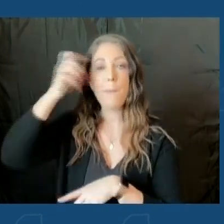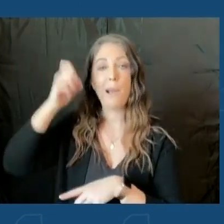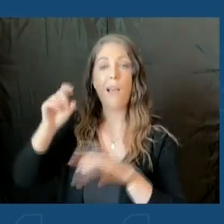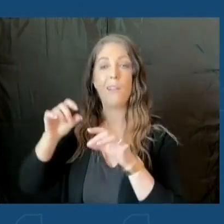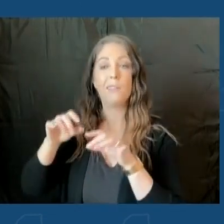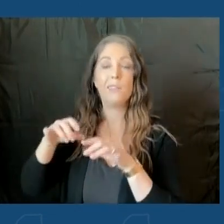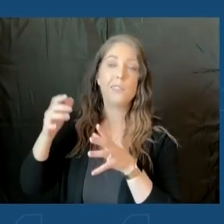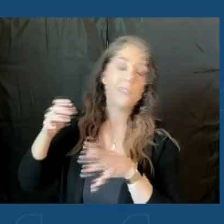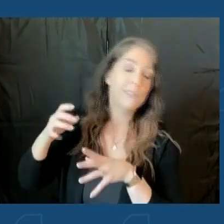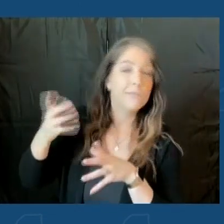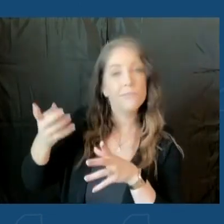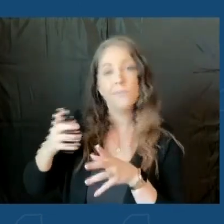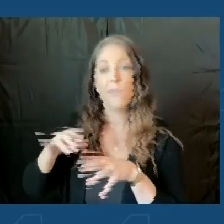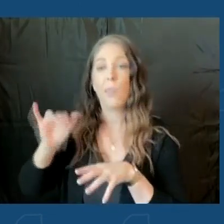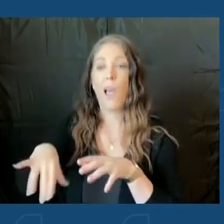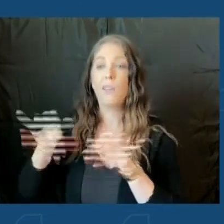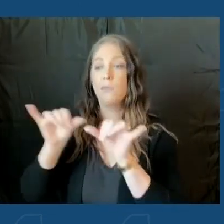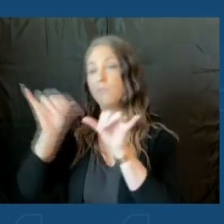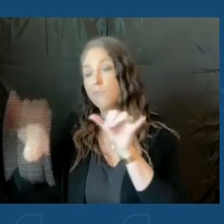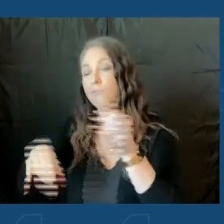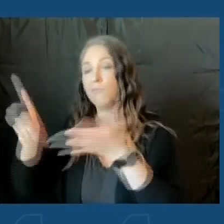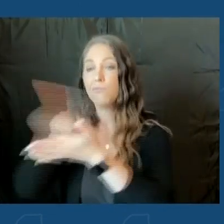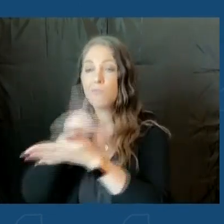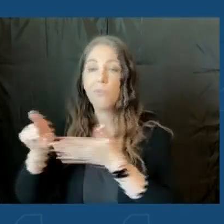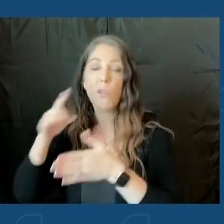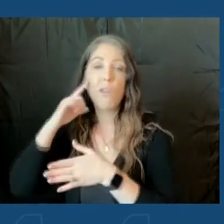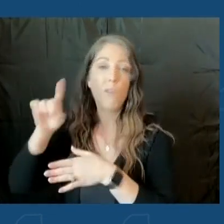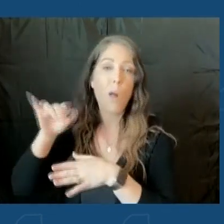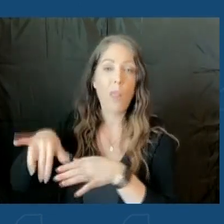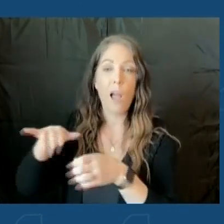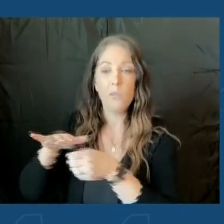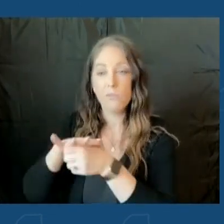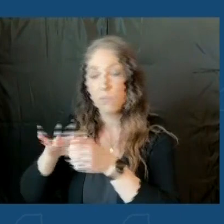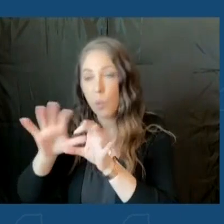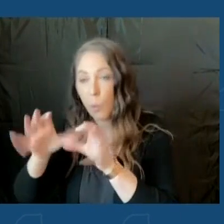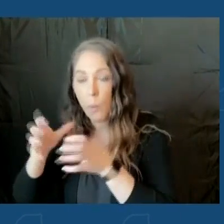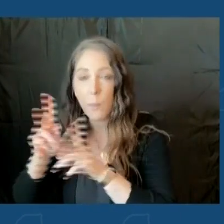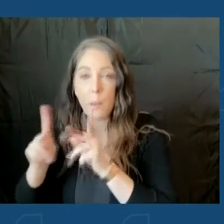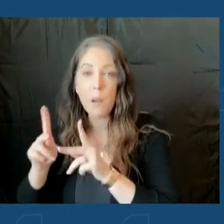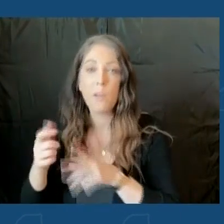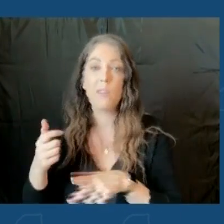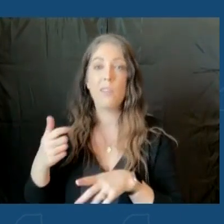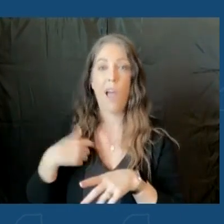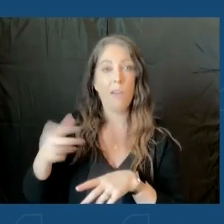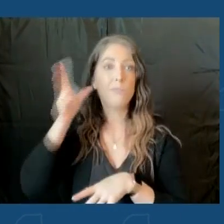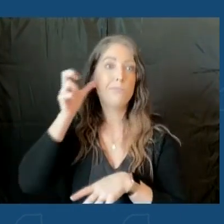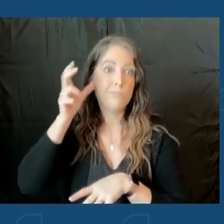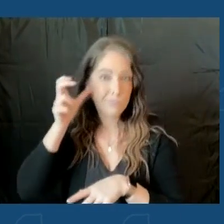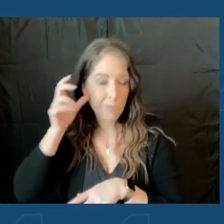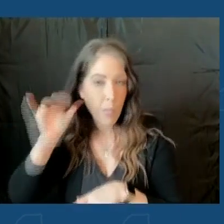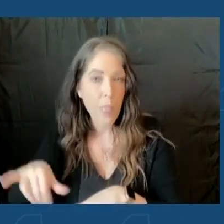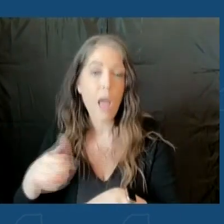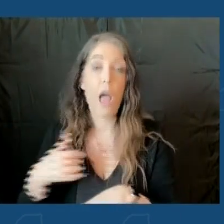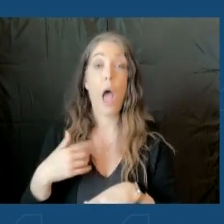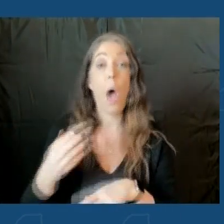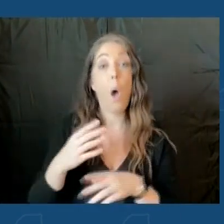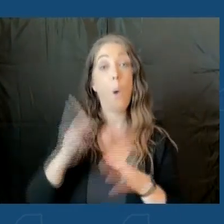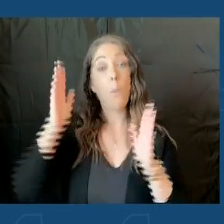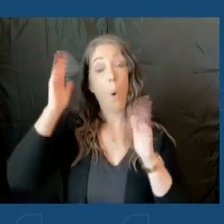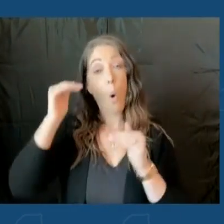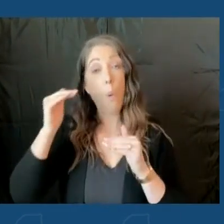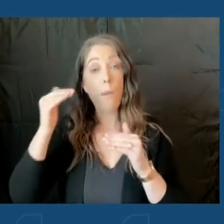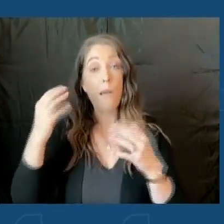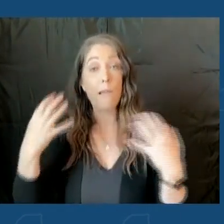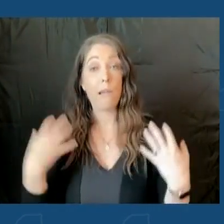I've been hearing this on the ground from just, like, you know, local queer New Yorkers who are looking to get a vaccine. I was hoping that the governor or the health commissioner could respond to that